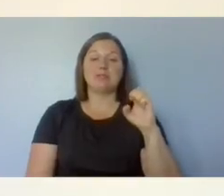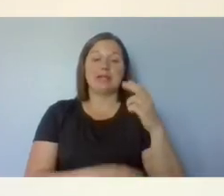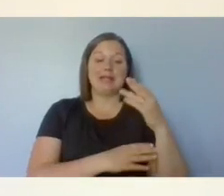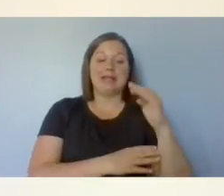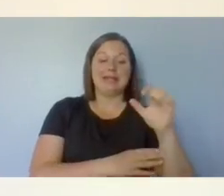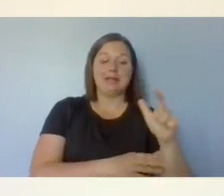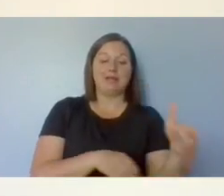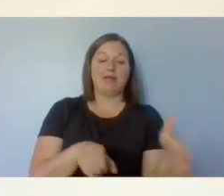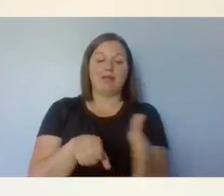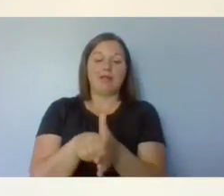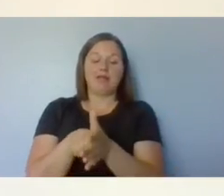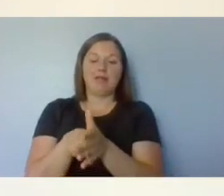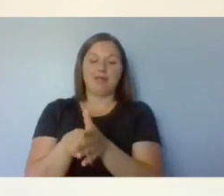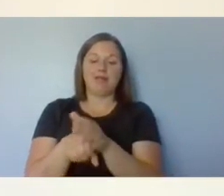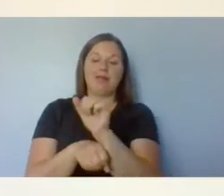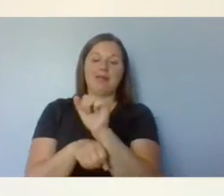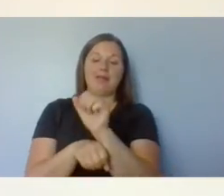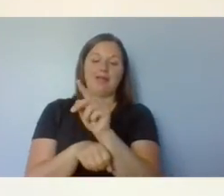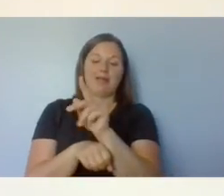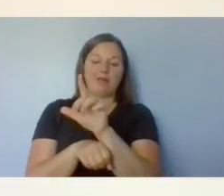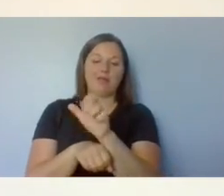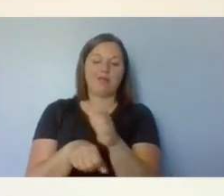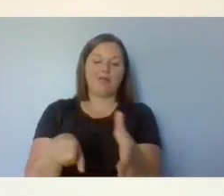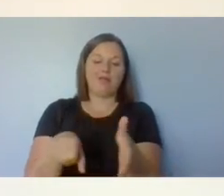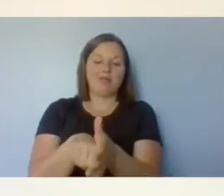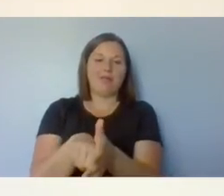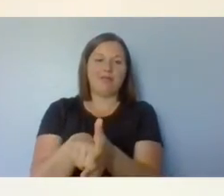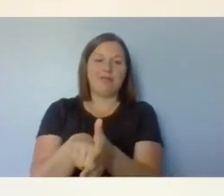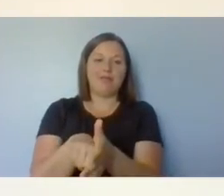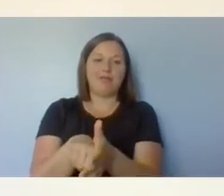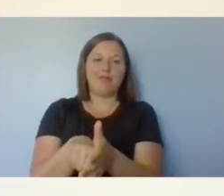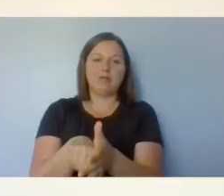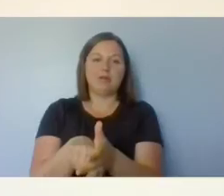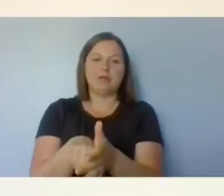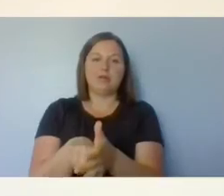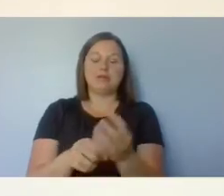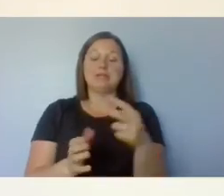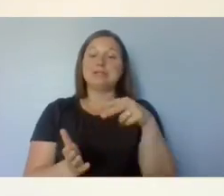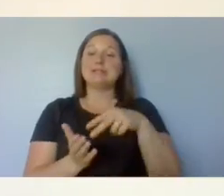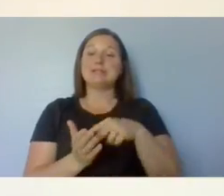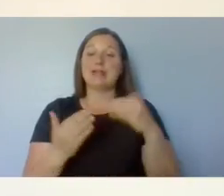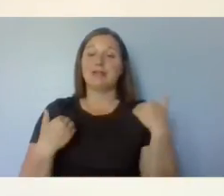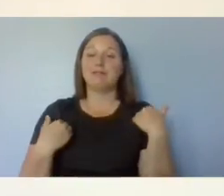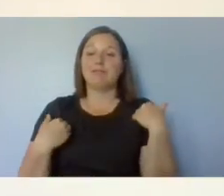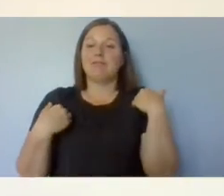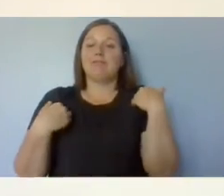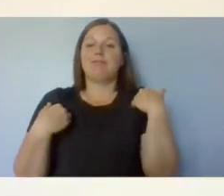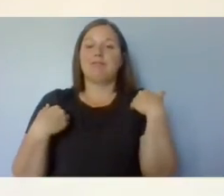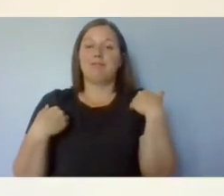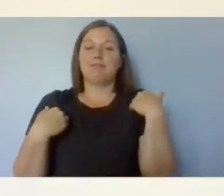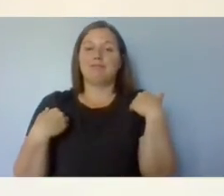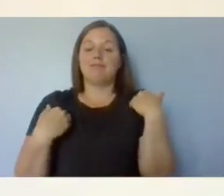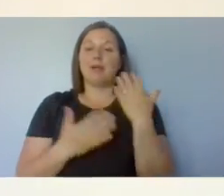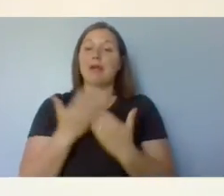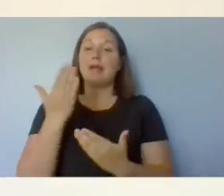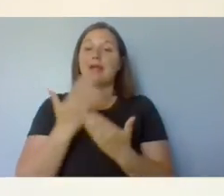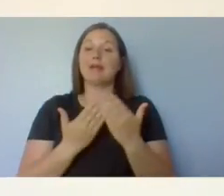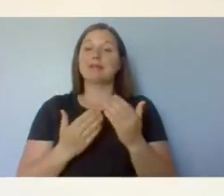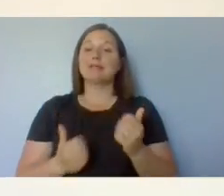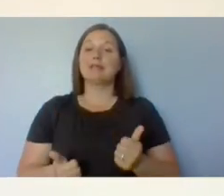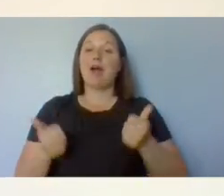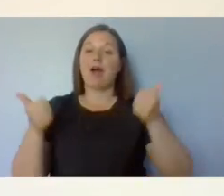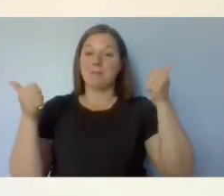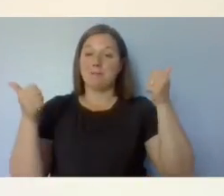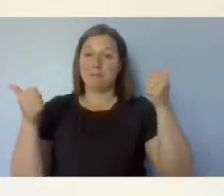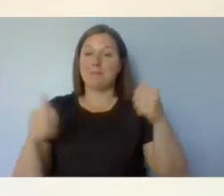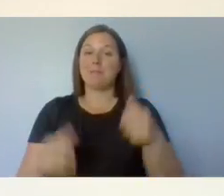And lift the spine tall. Reach the wall arm up. And the center